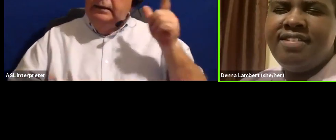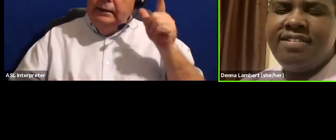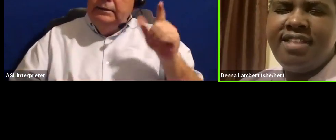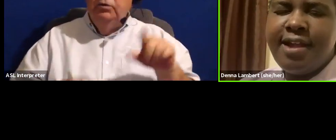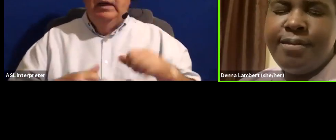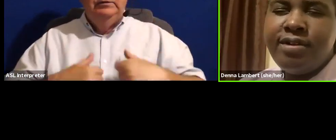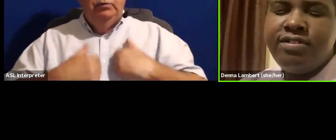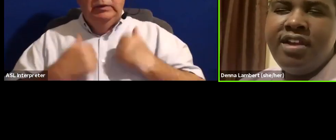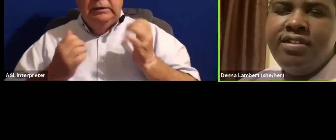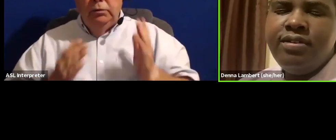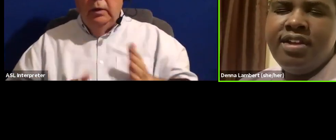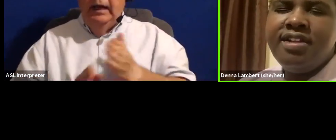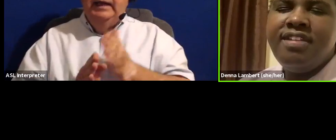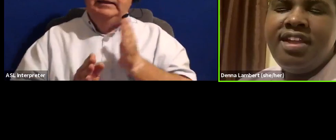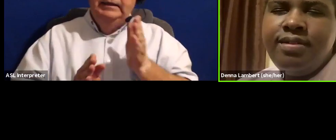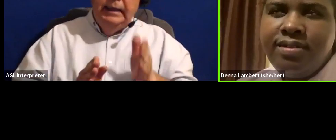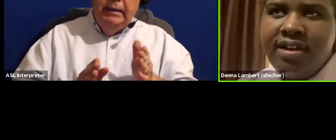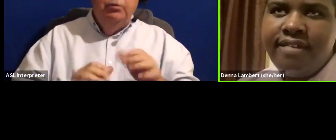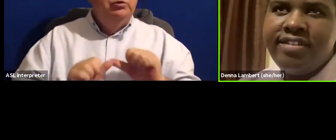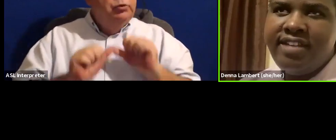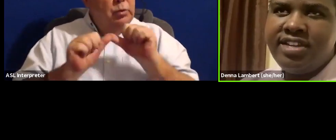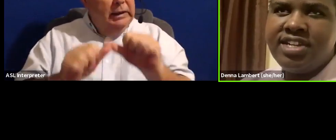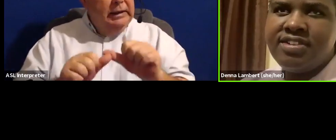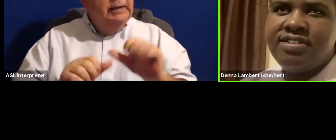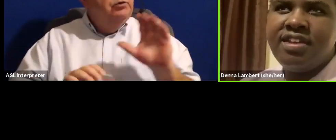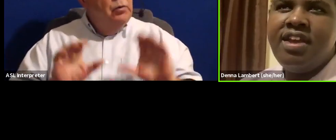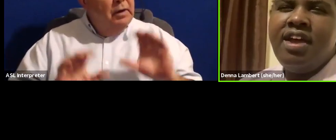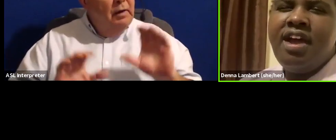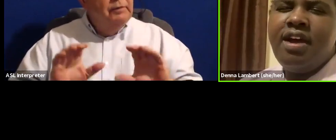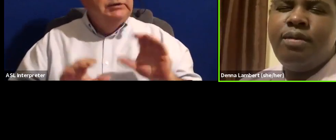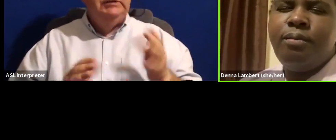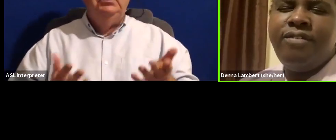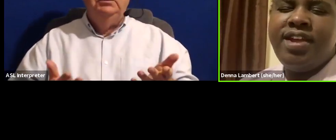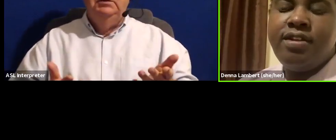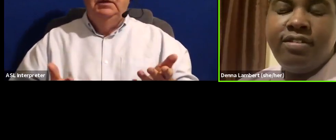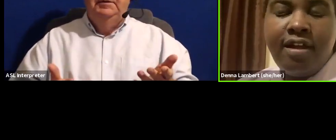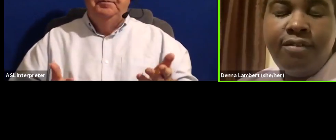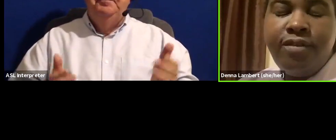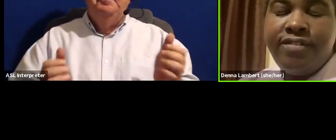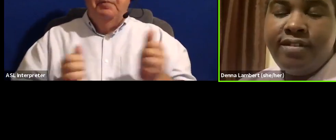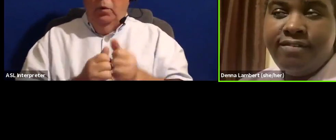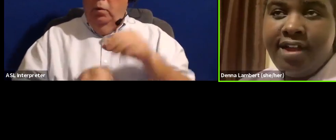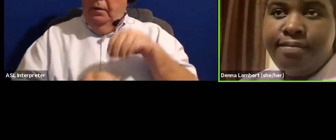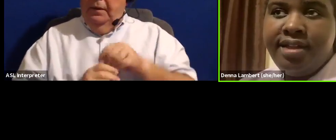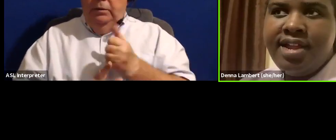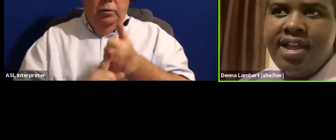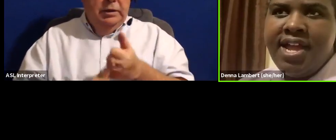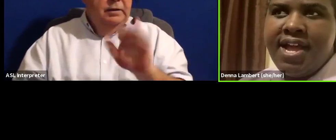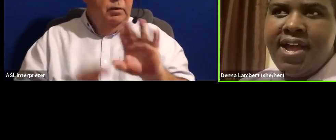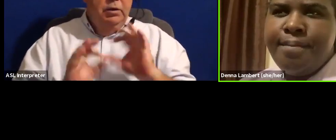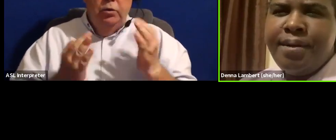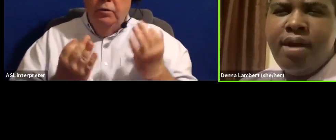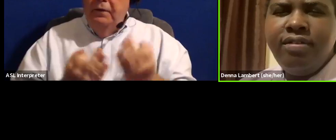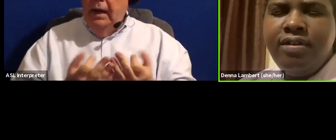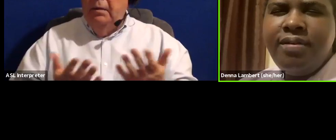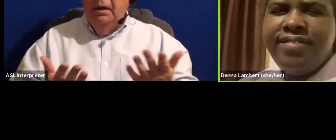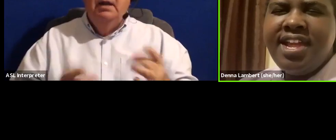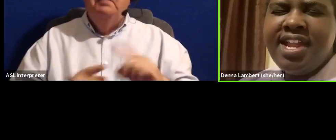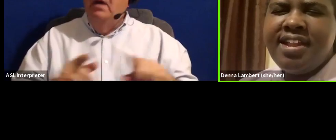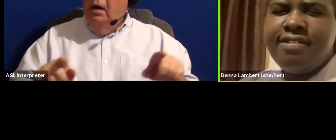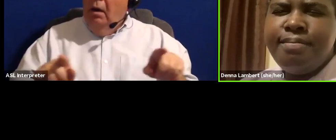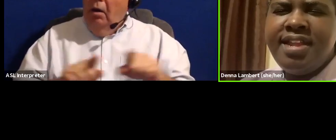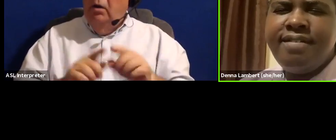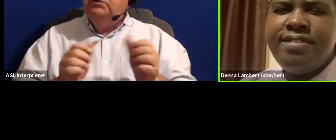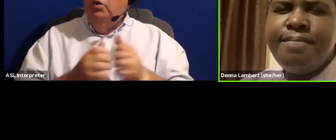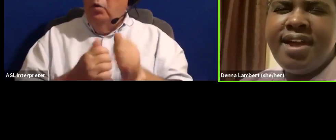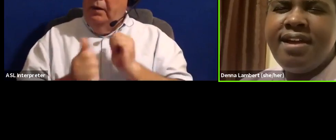residents, as neighbors, to continue the conversations within yourself, within your family, but also with